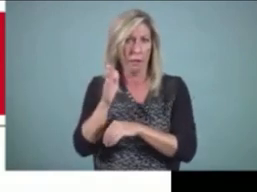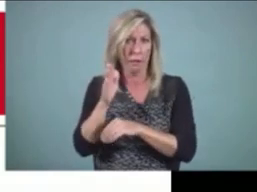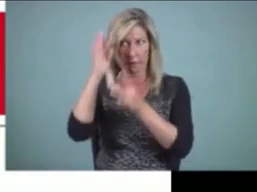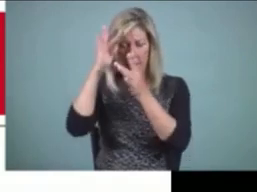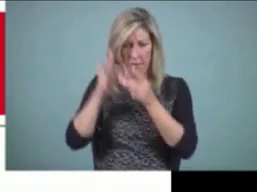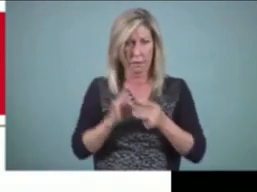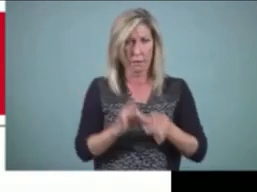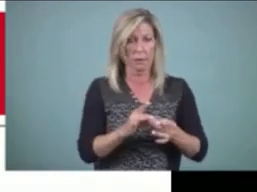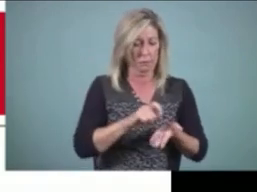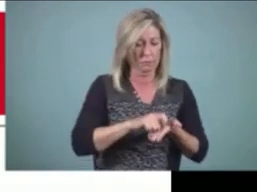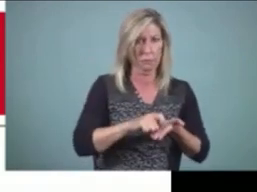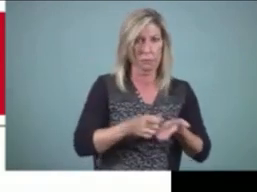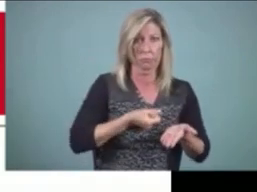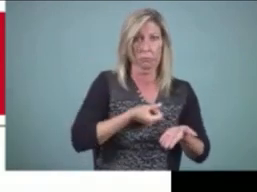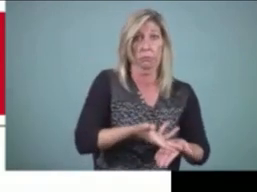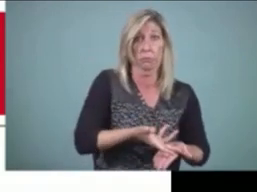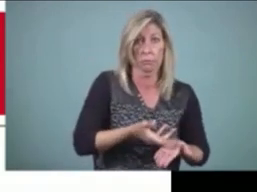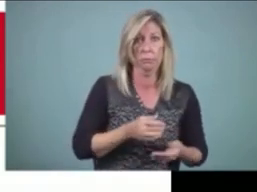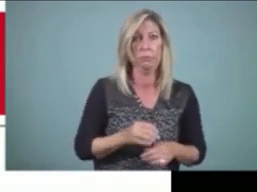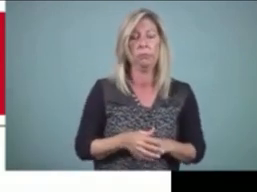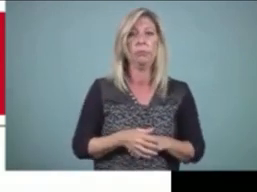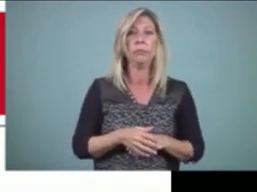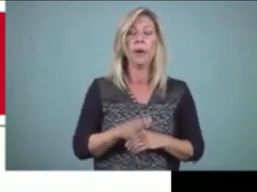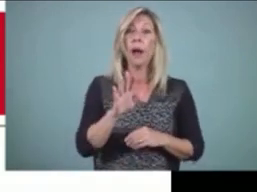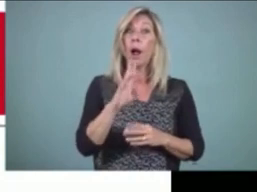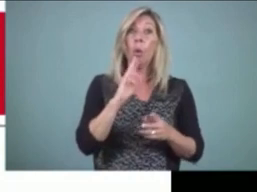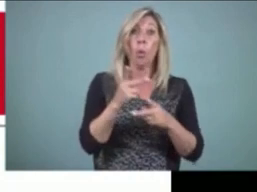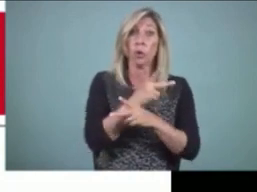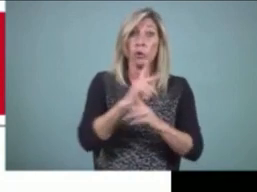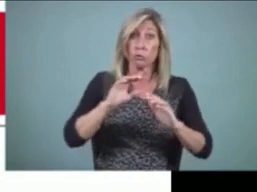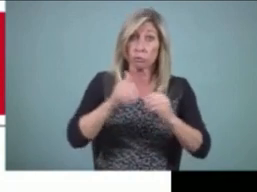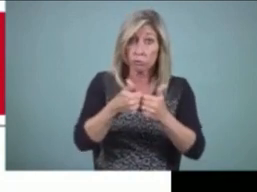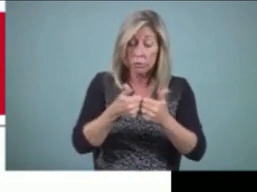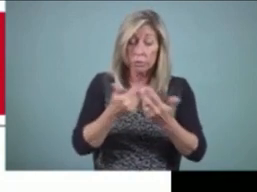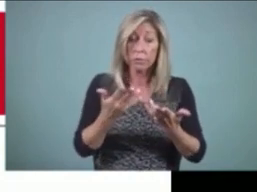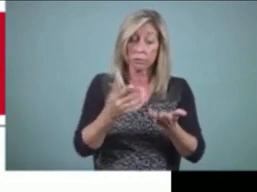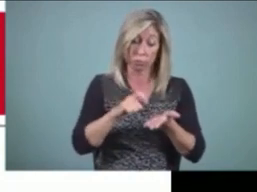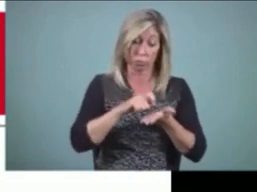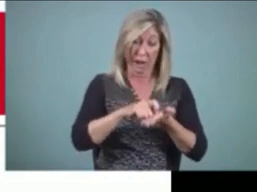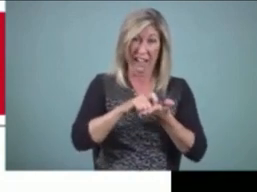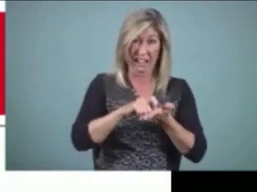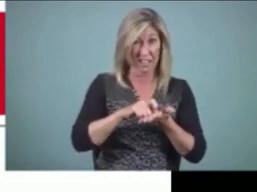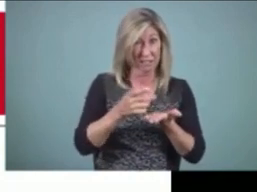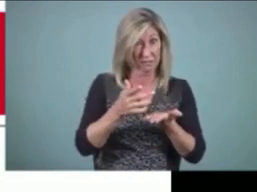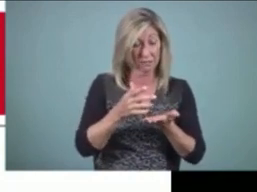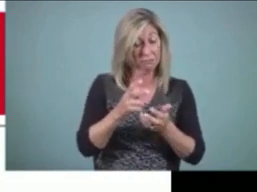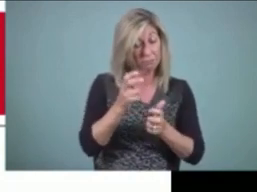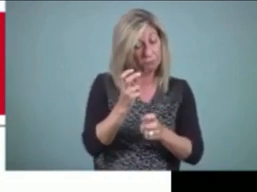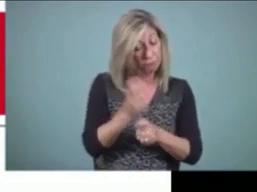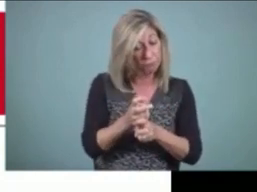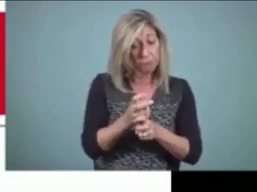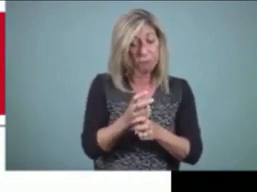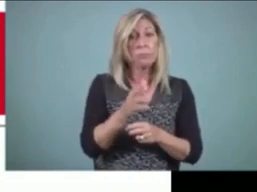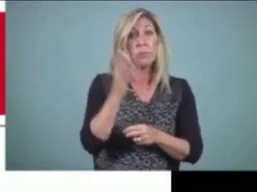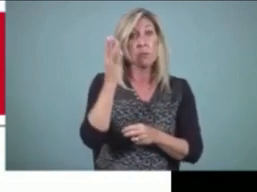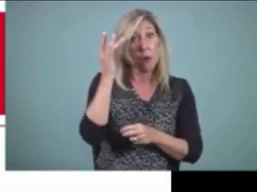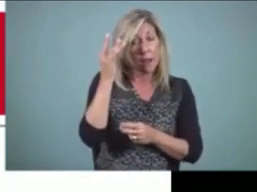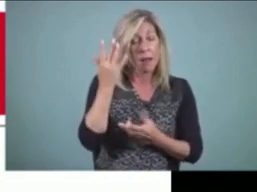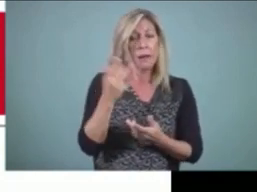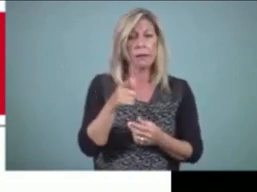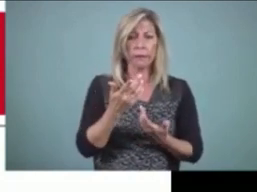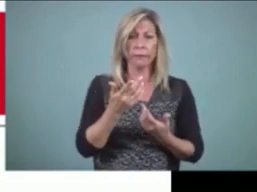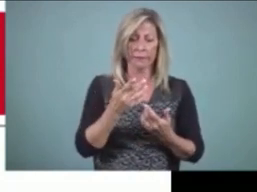challenge that makes writing such a difficult communicative activity is that you're doing this communication